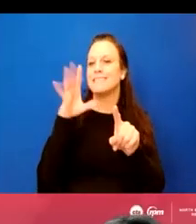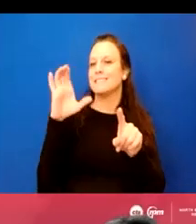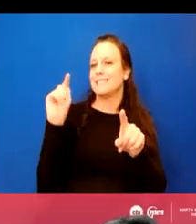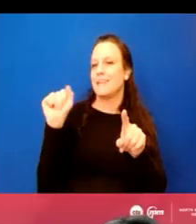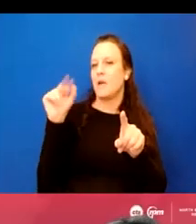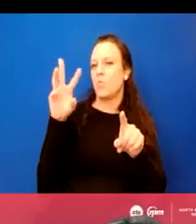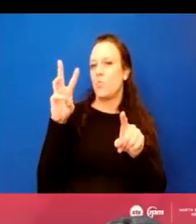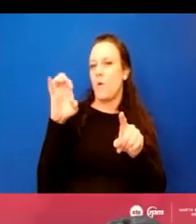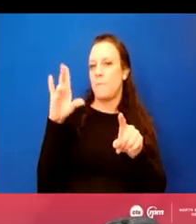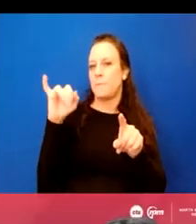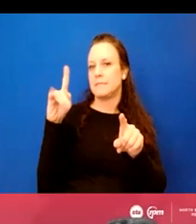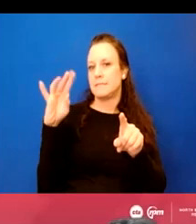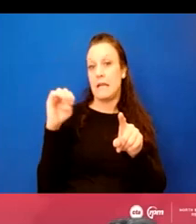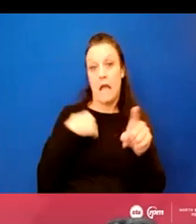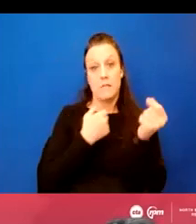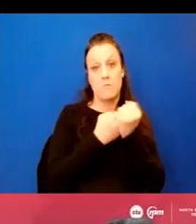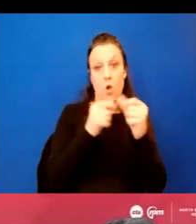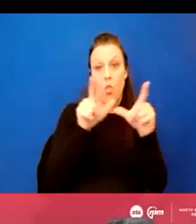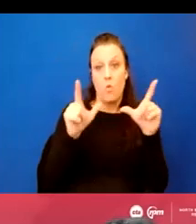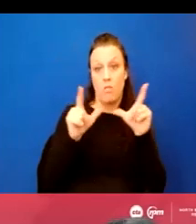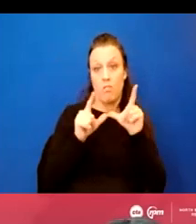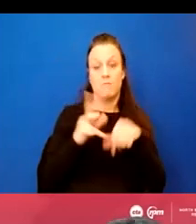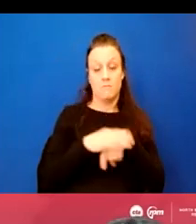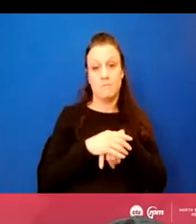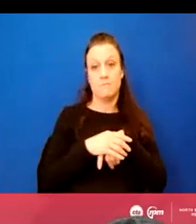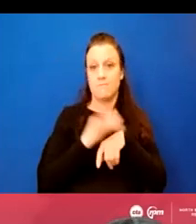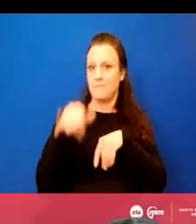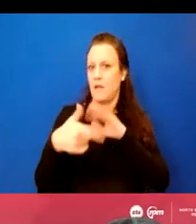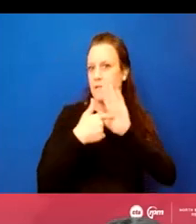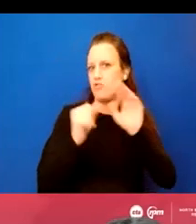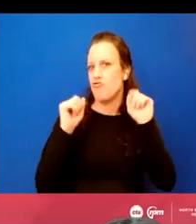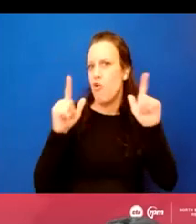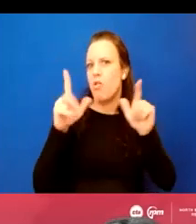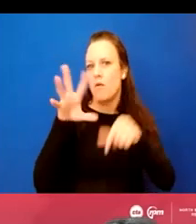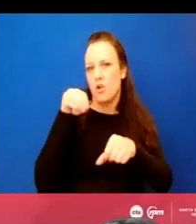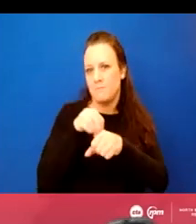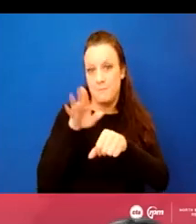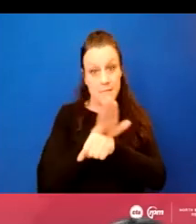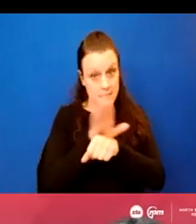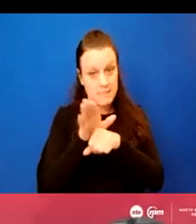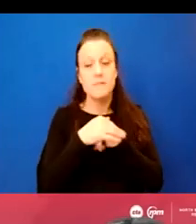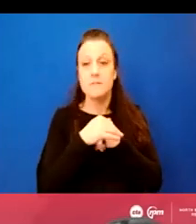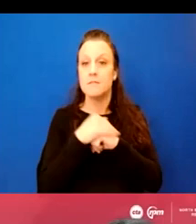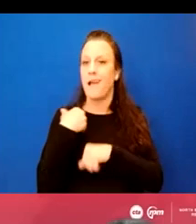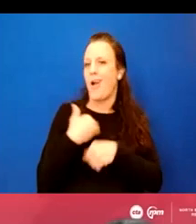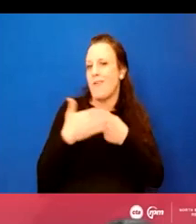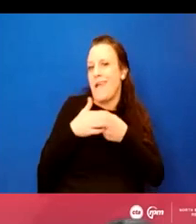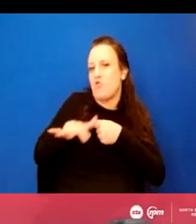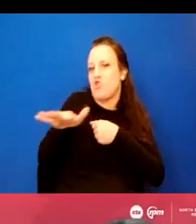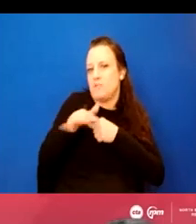website, iSupportLocal, that features all of our participating businesses, our neighborhoods,